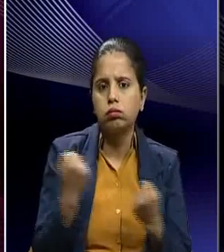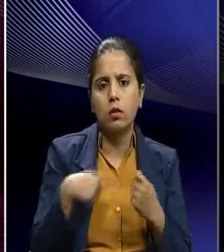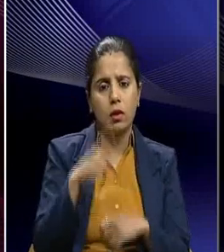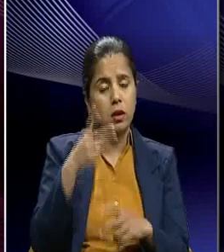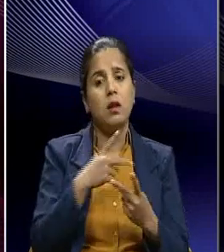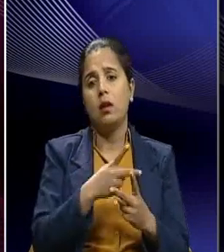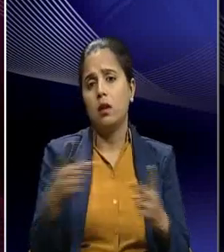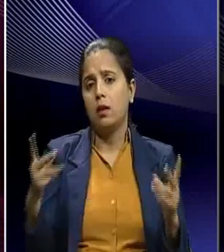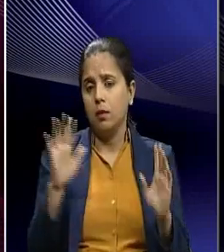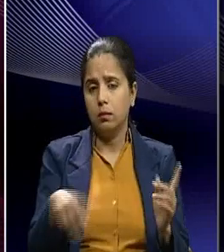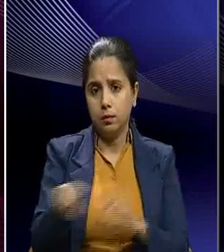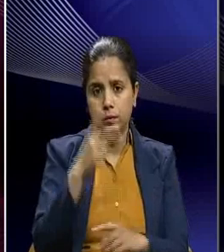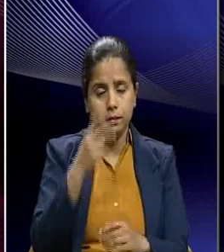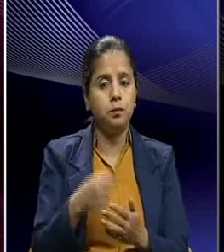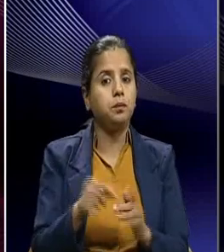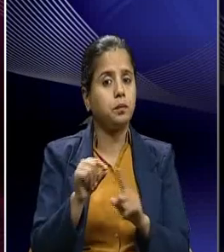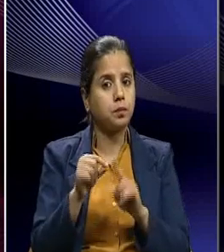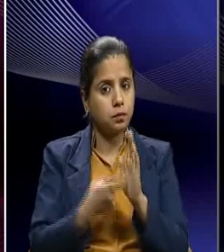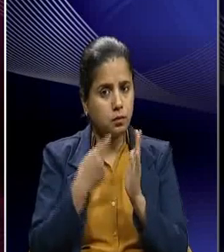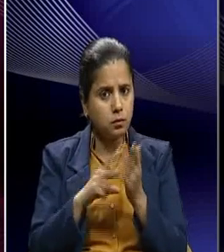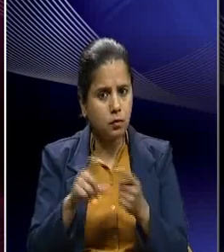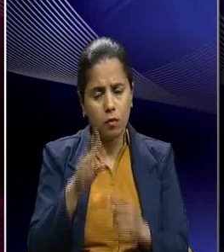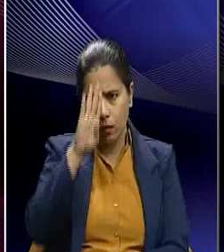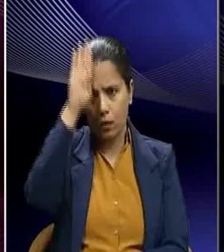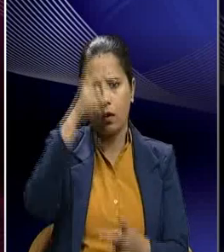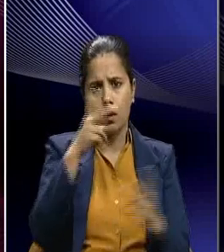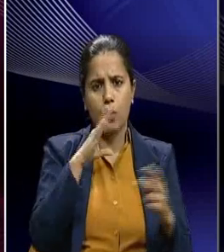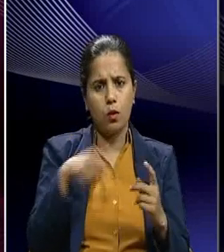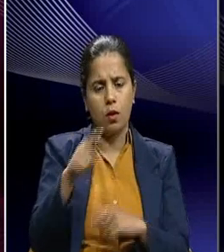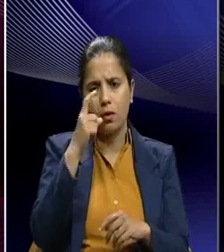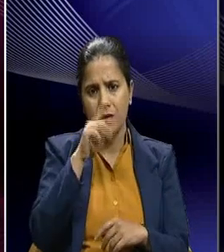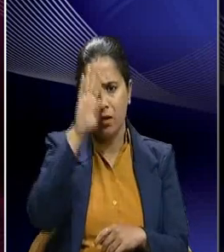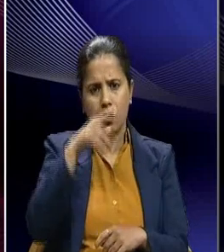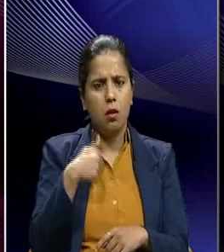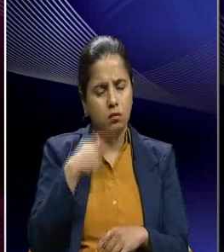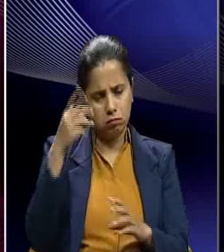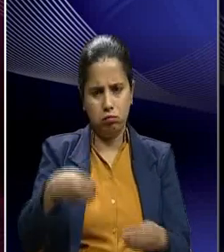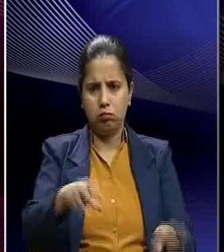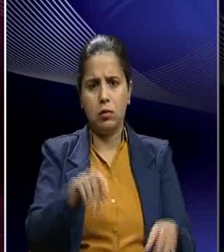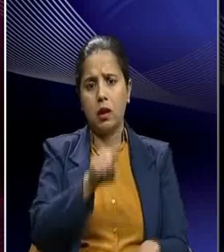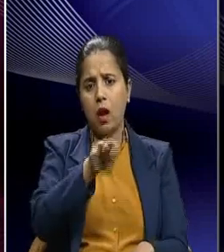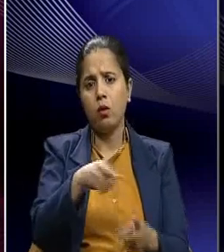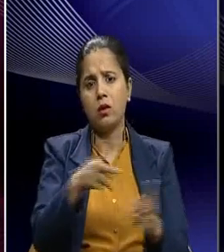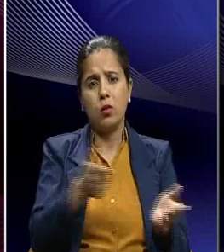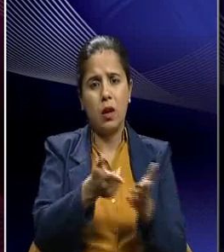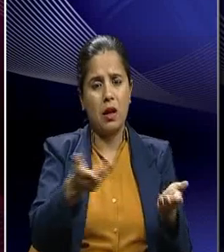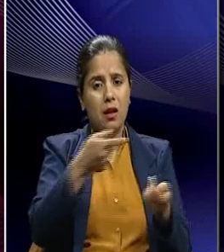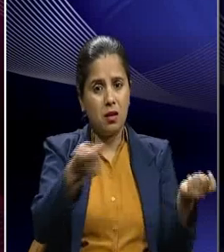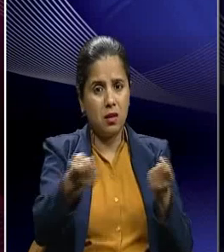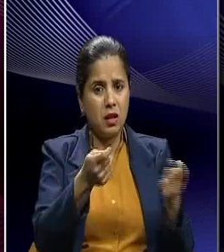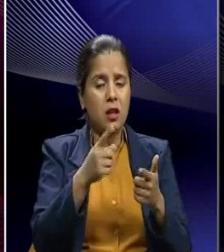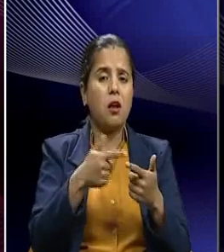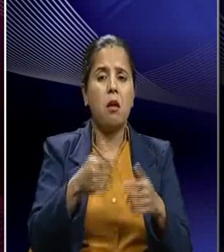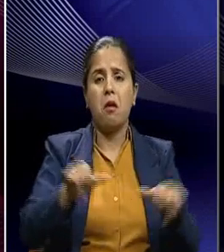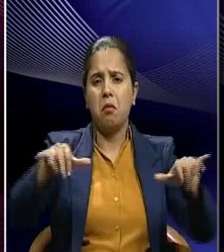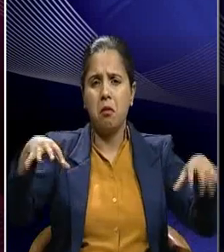princes, all of them they in a way surrendered the control of the thousands of the villages and jagis, palaces